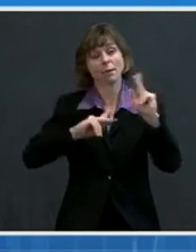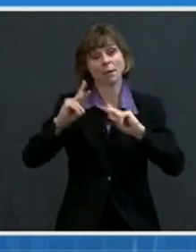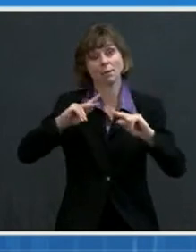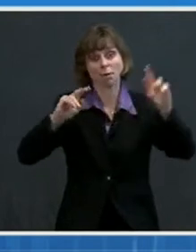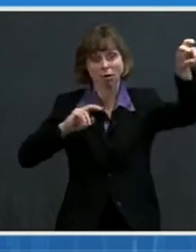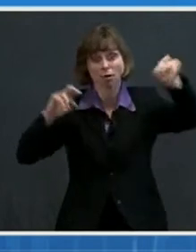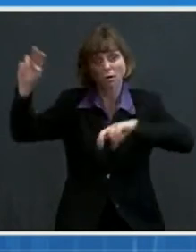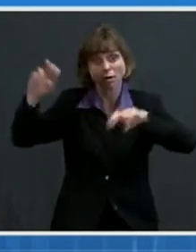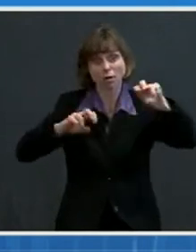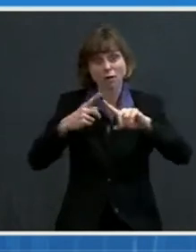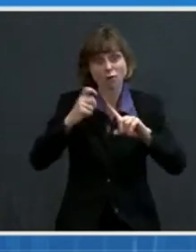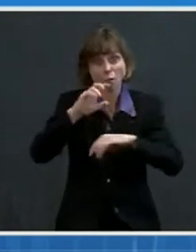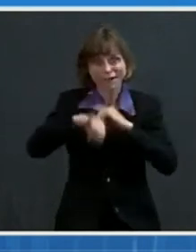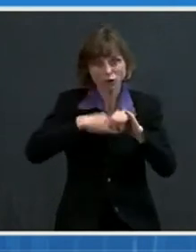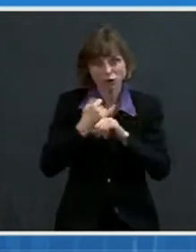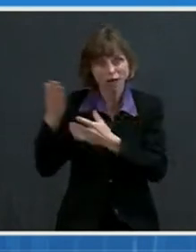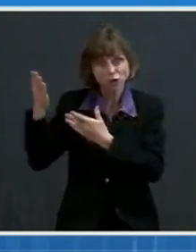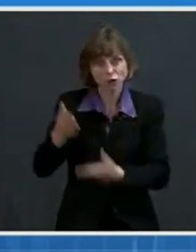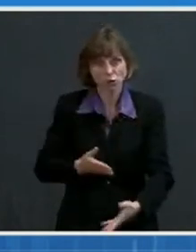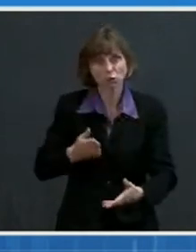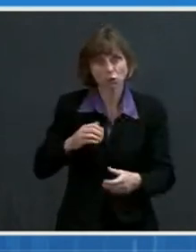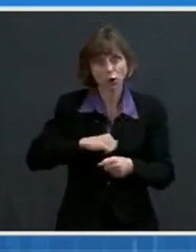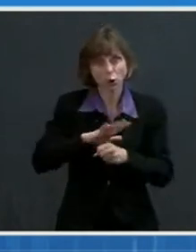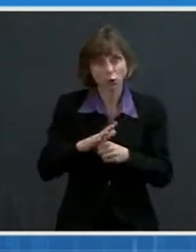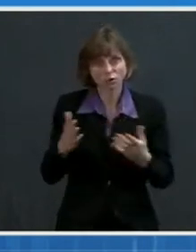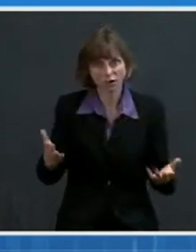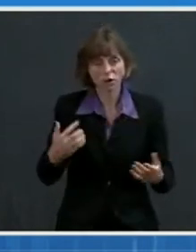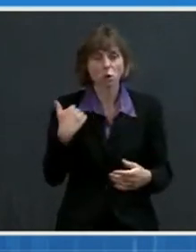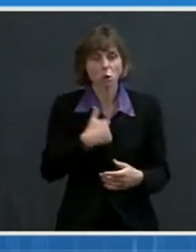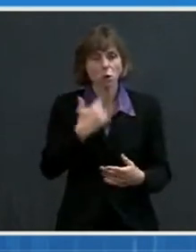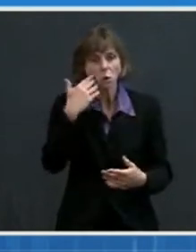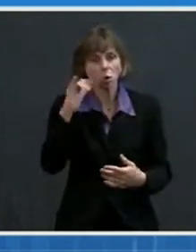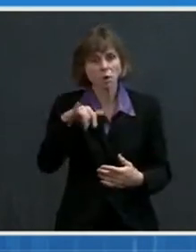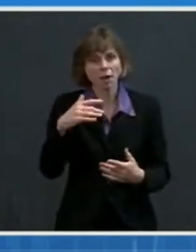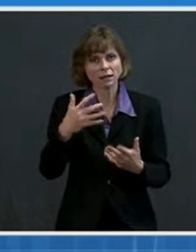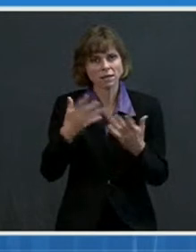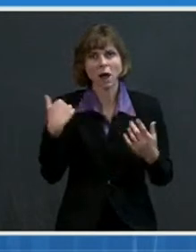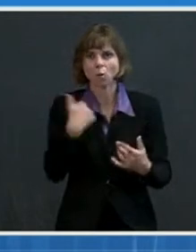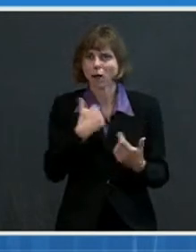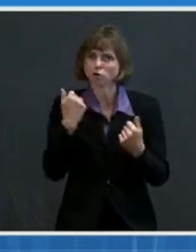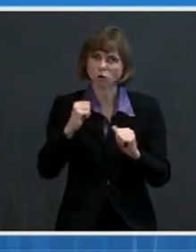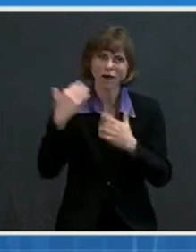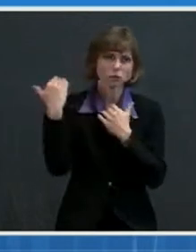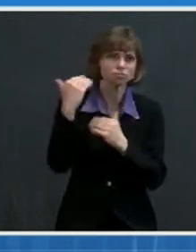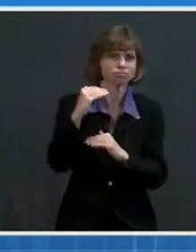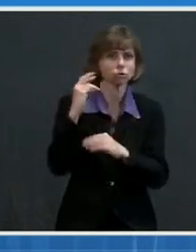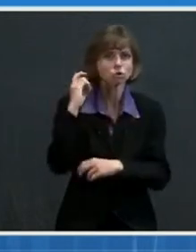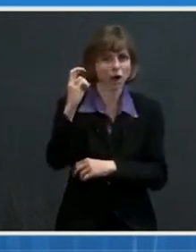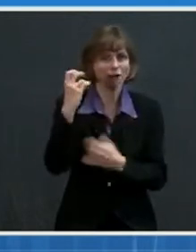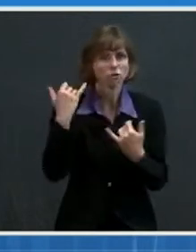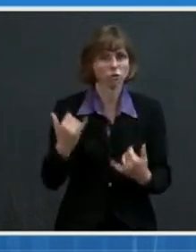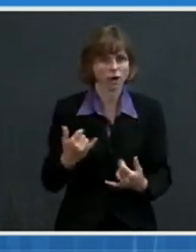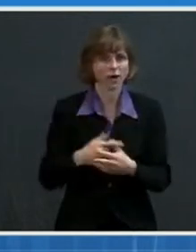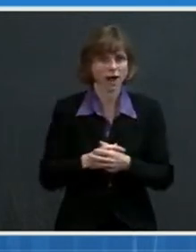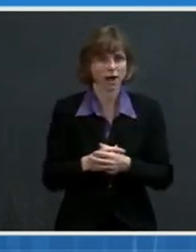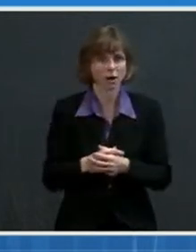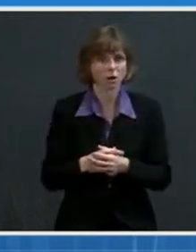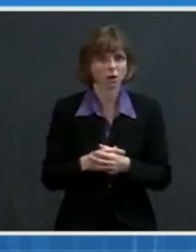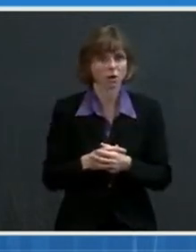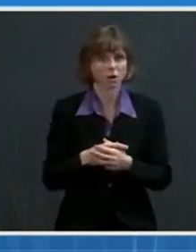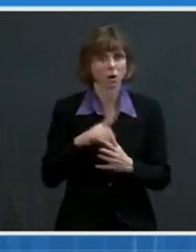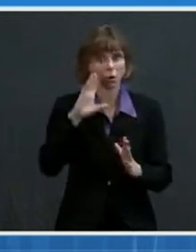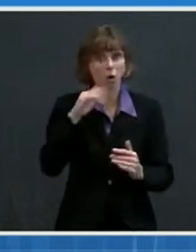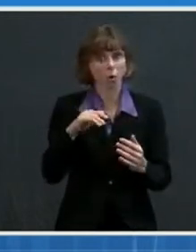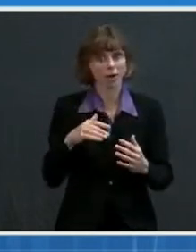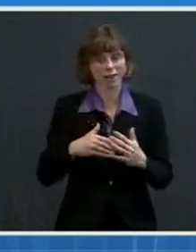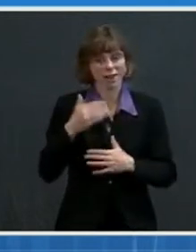people are mixing a lot. We are really trying to restrain travel at this current period of time. And we're hopeful that our next set of guidance, um,